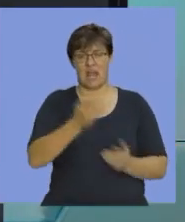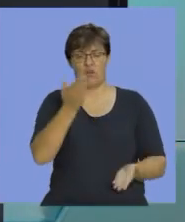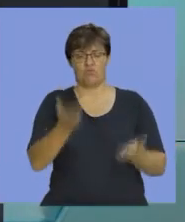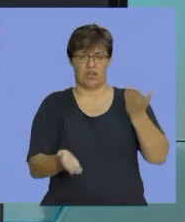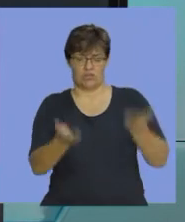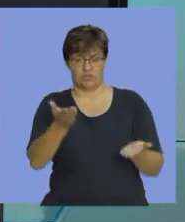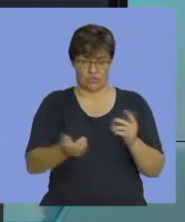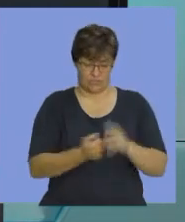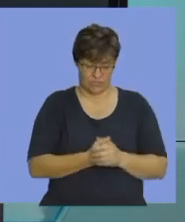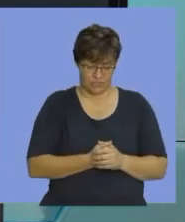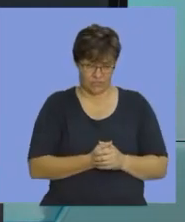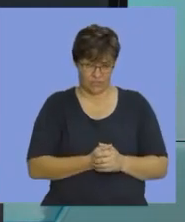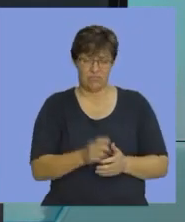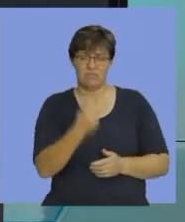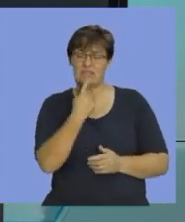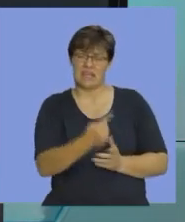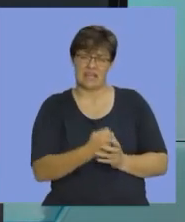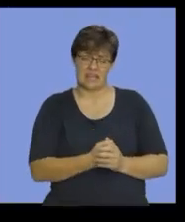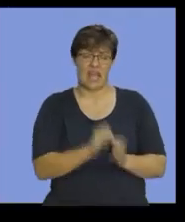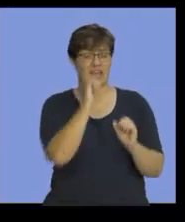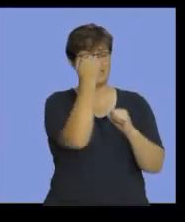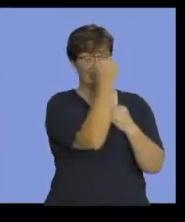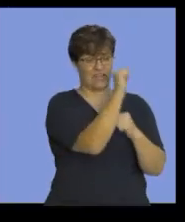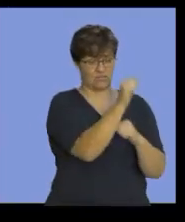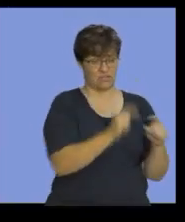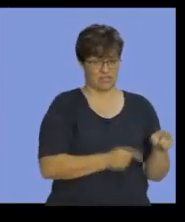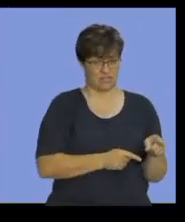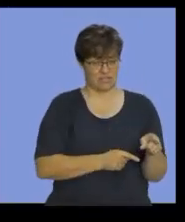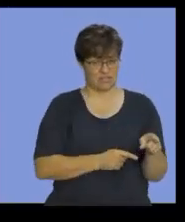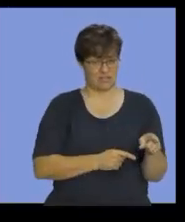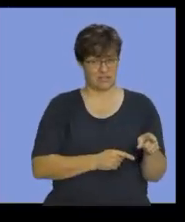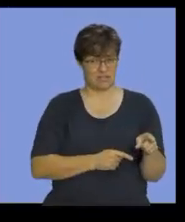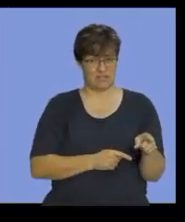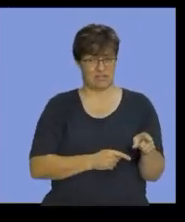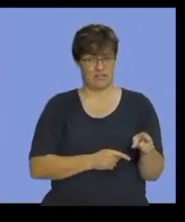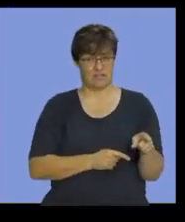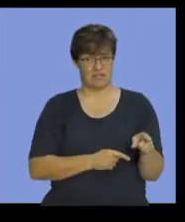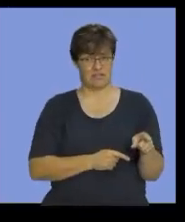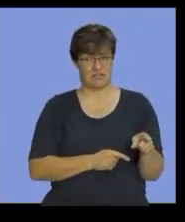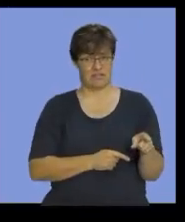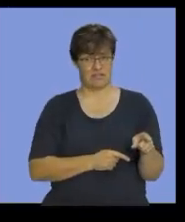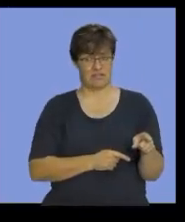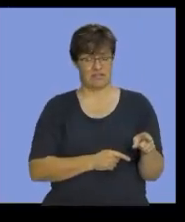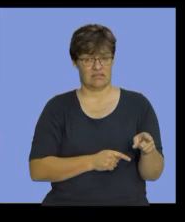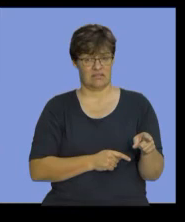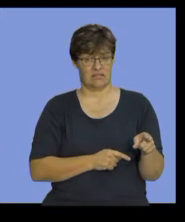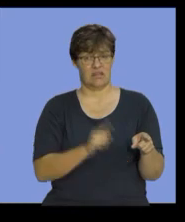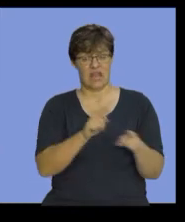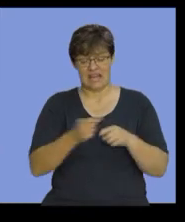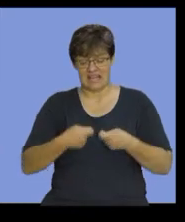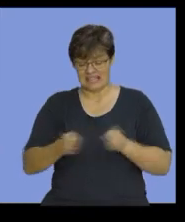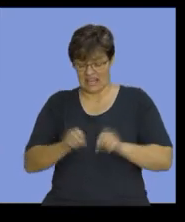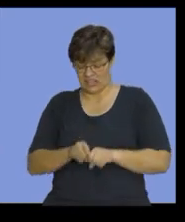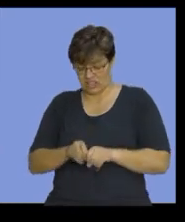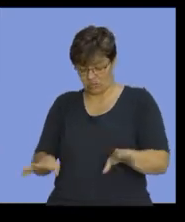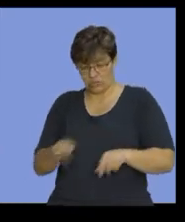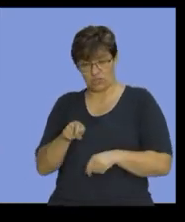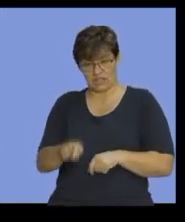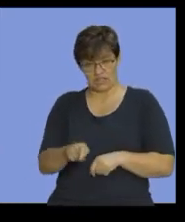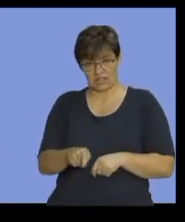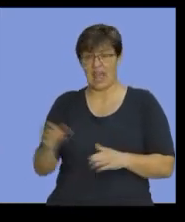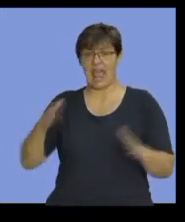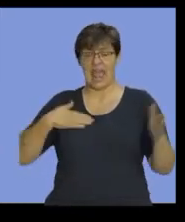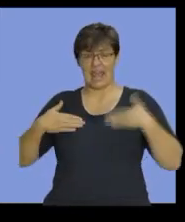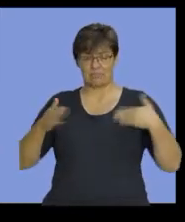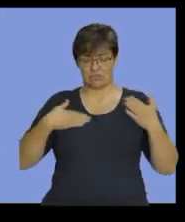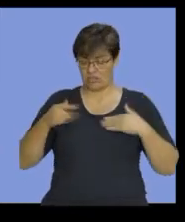For example, you are told that the factory and the selling and distribution and the